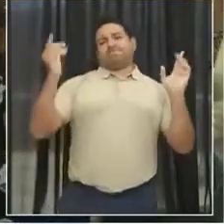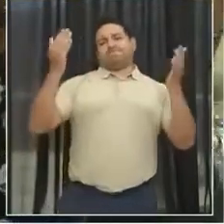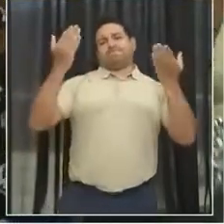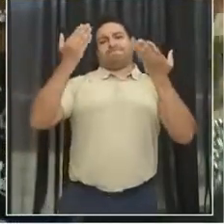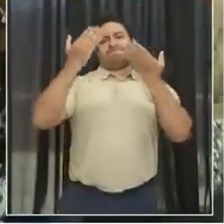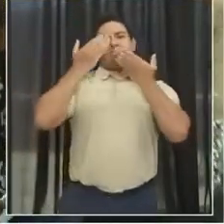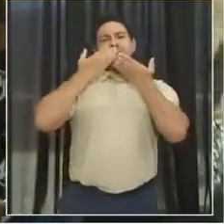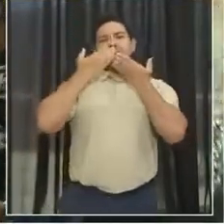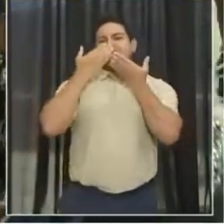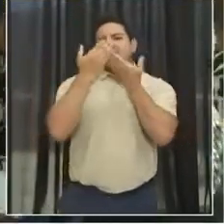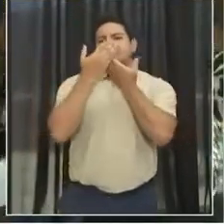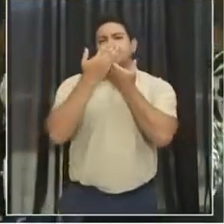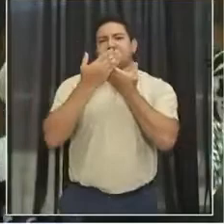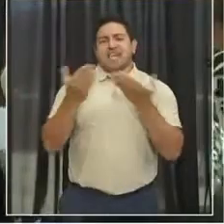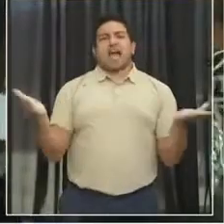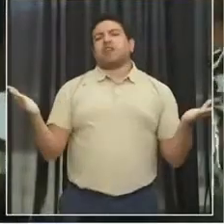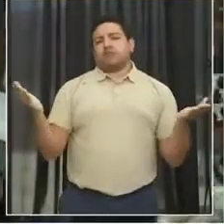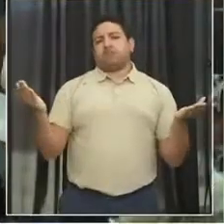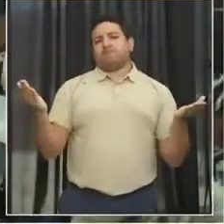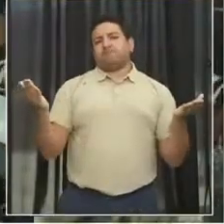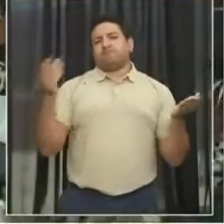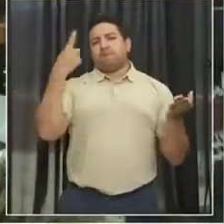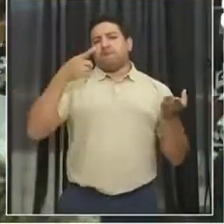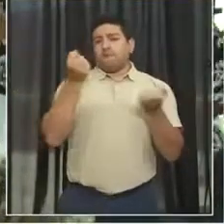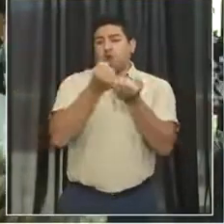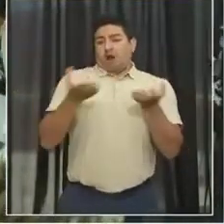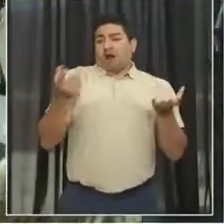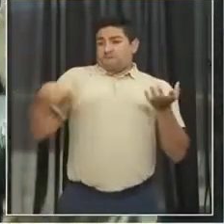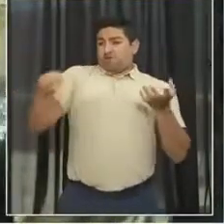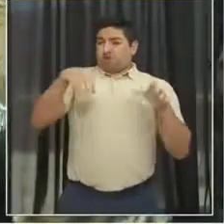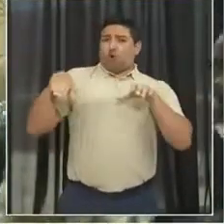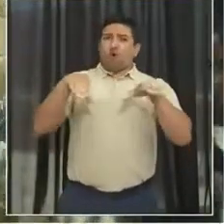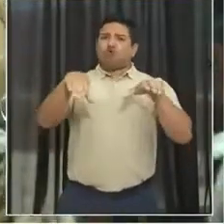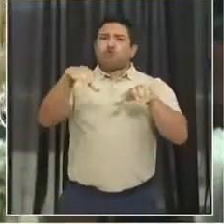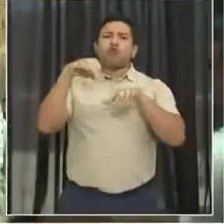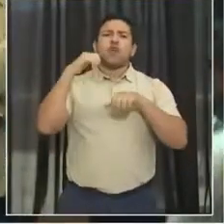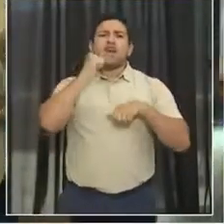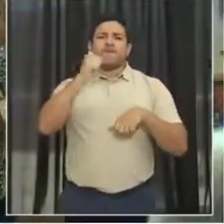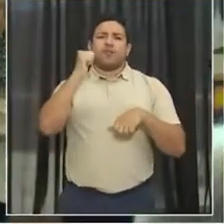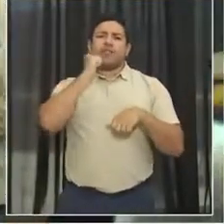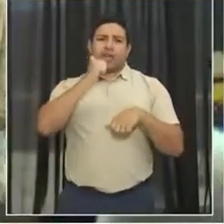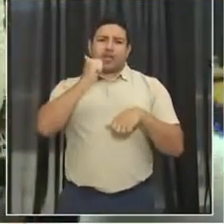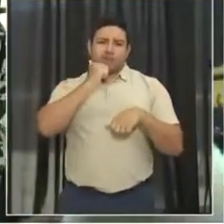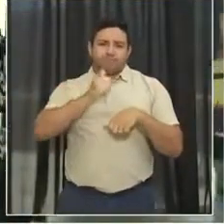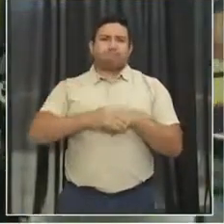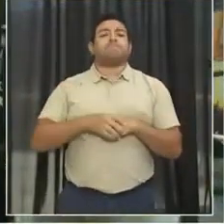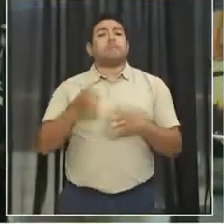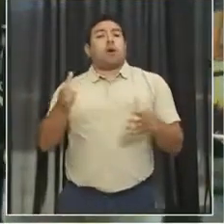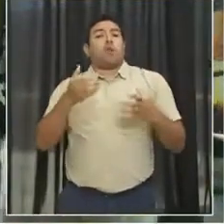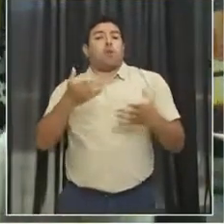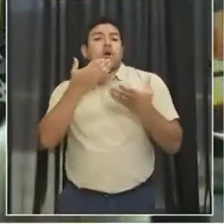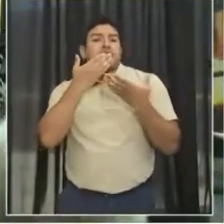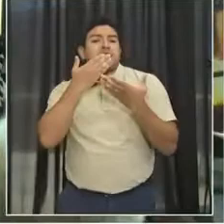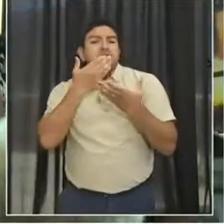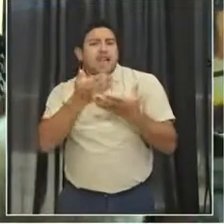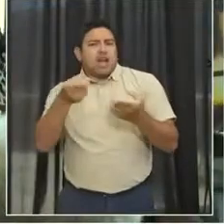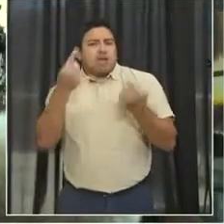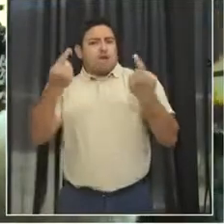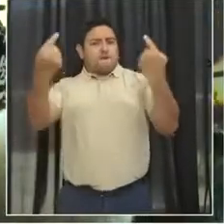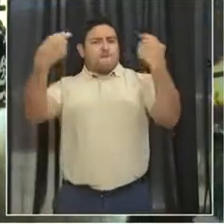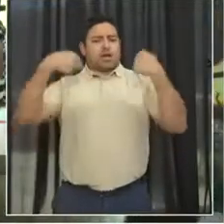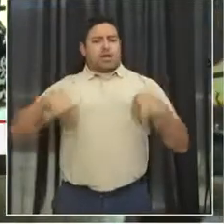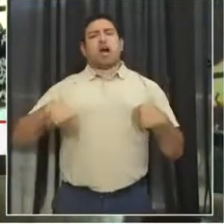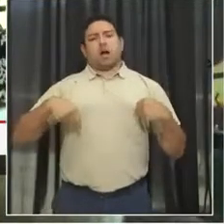you. I want to say thank you for everything that you do each and every day. I want to thank you for coming